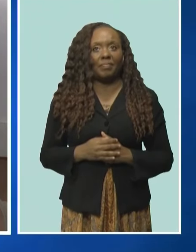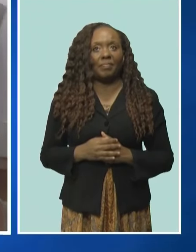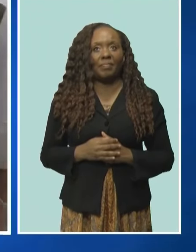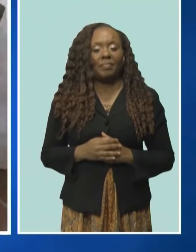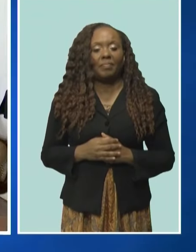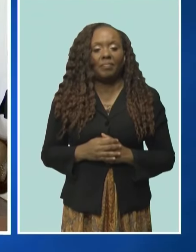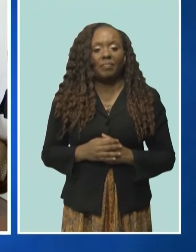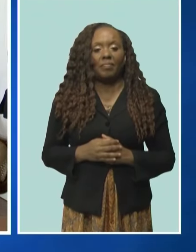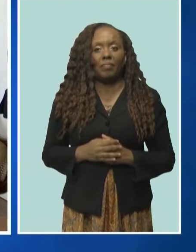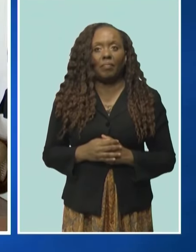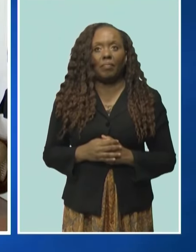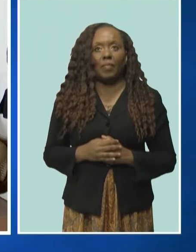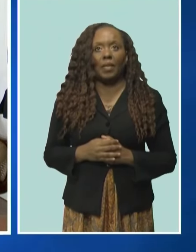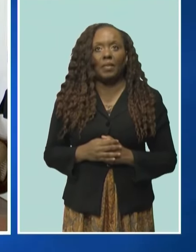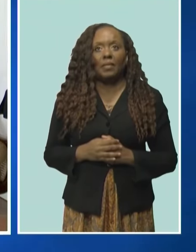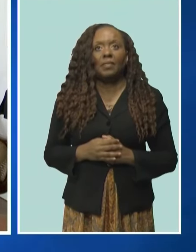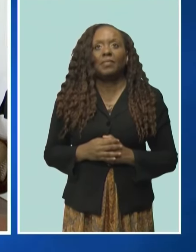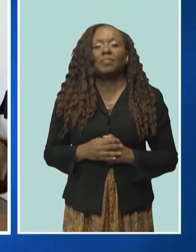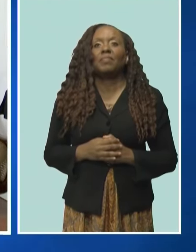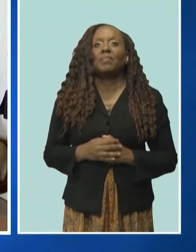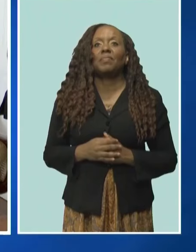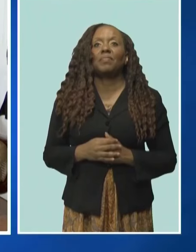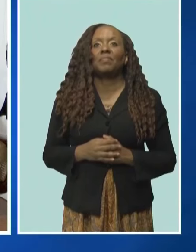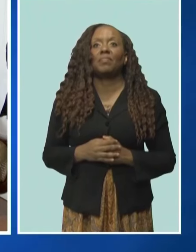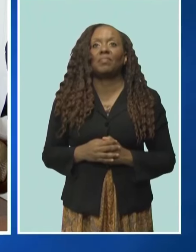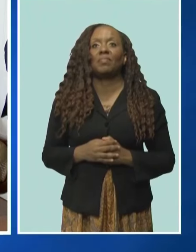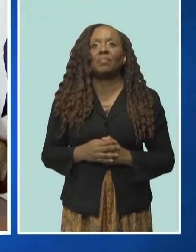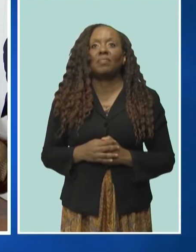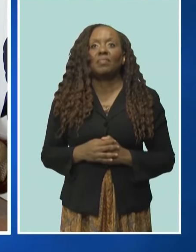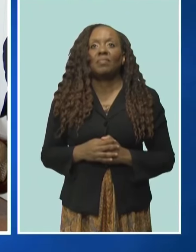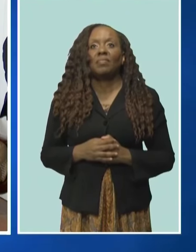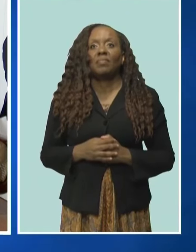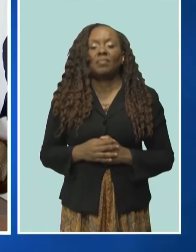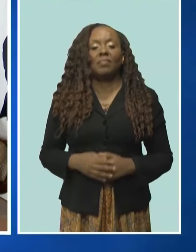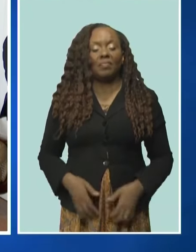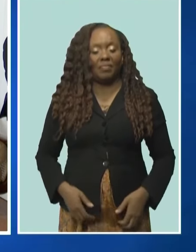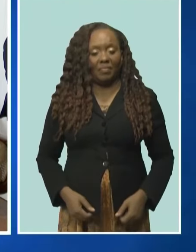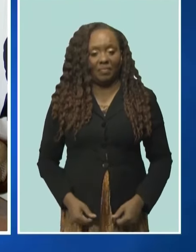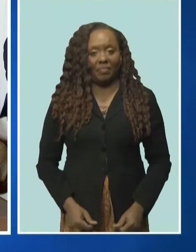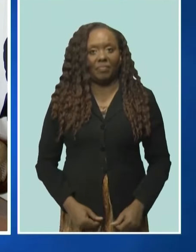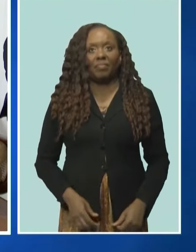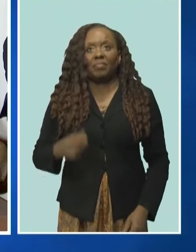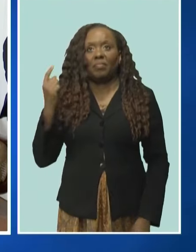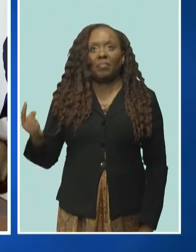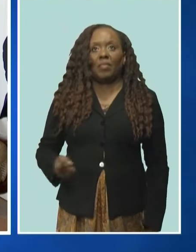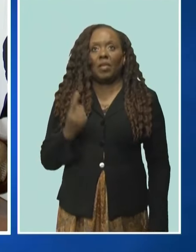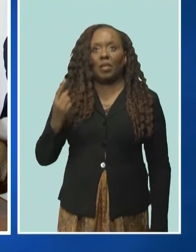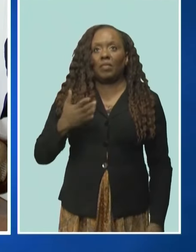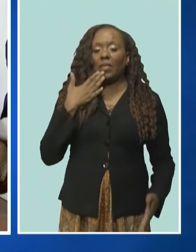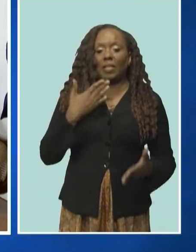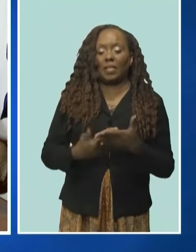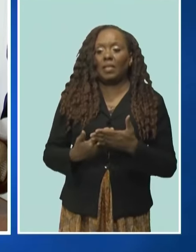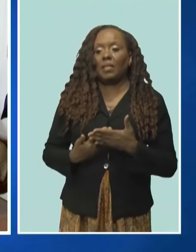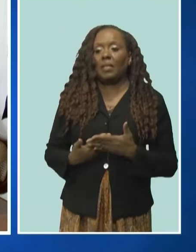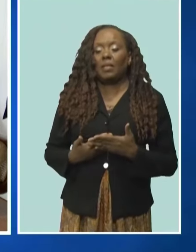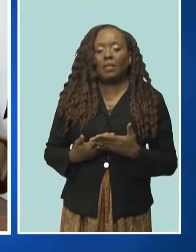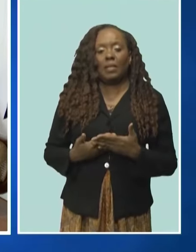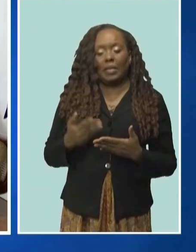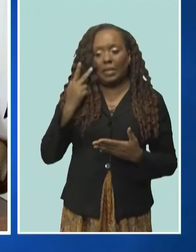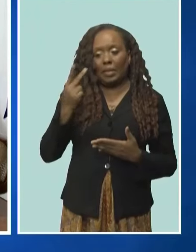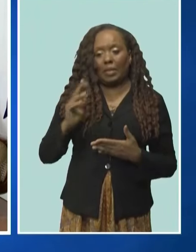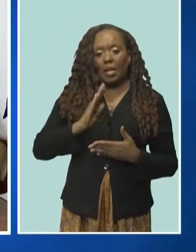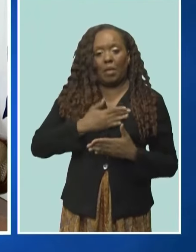It's always good to look at the development of our law from a different perspective.